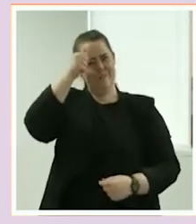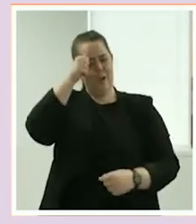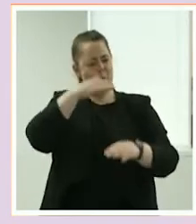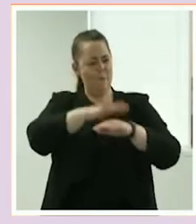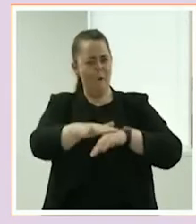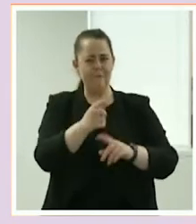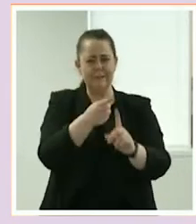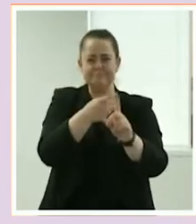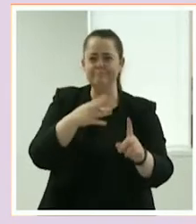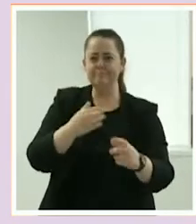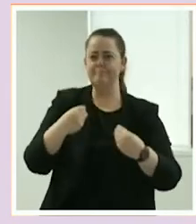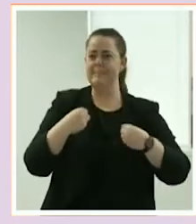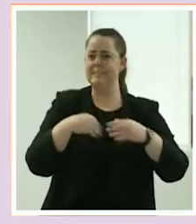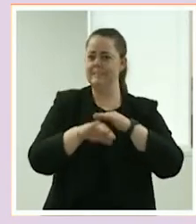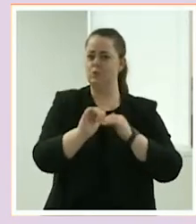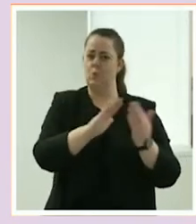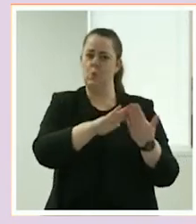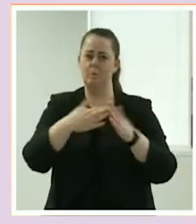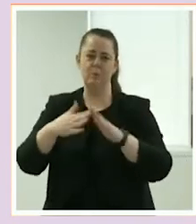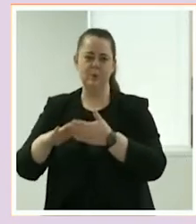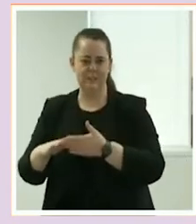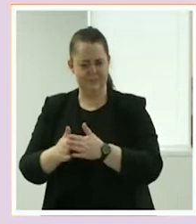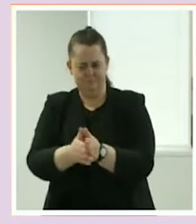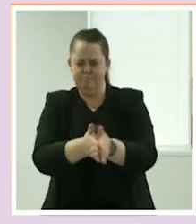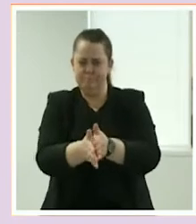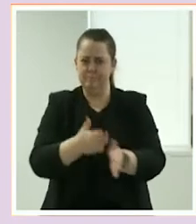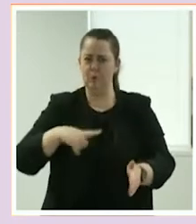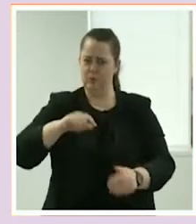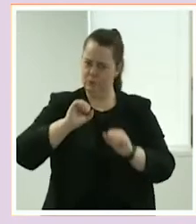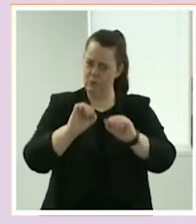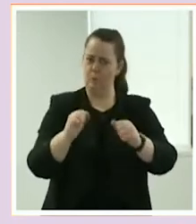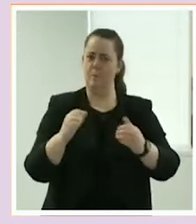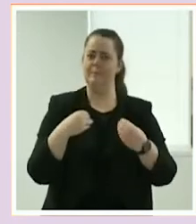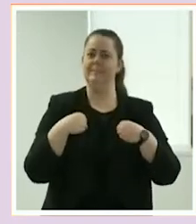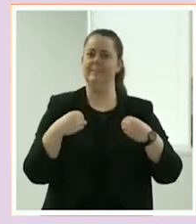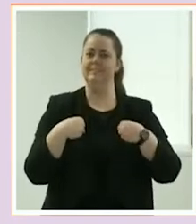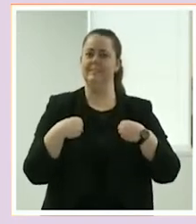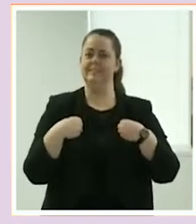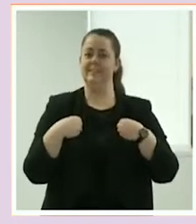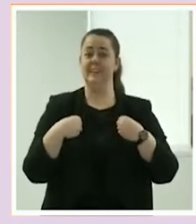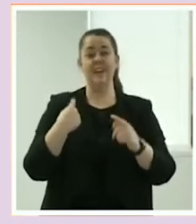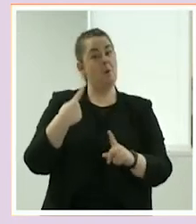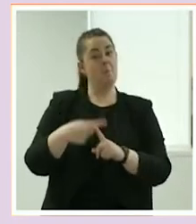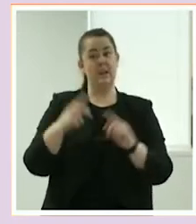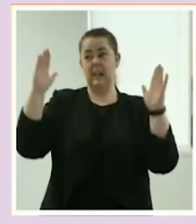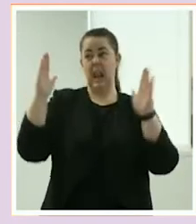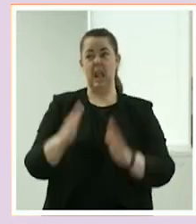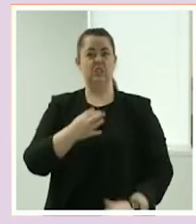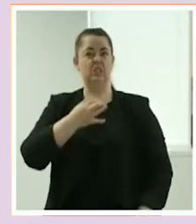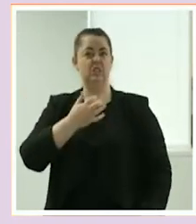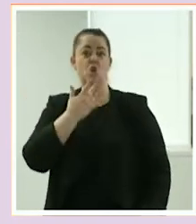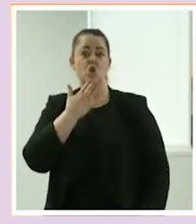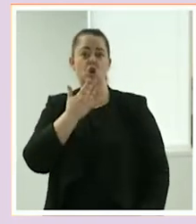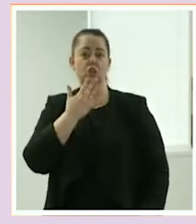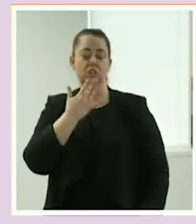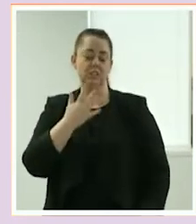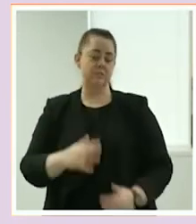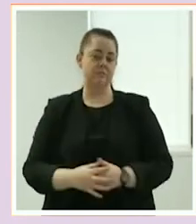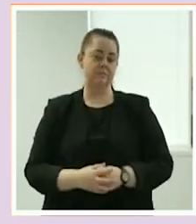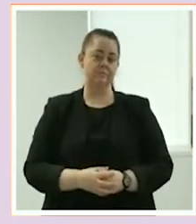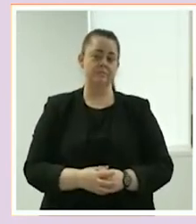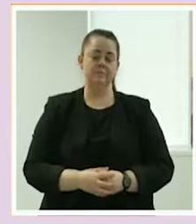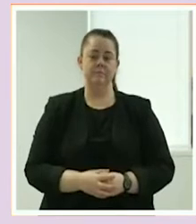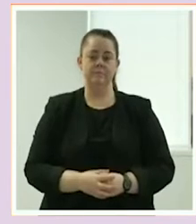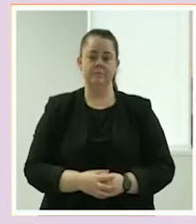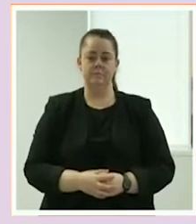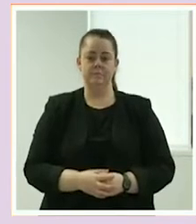You tend to be highly motivated because it is your business and you operate with low overheads. Mabel is really